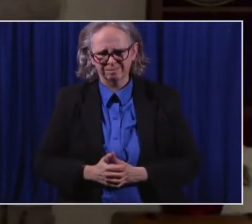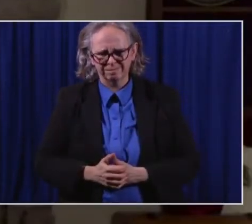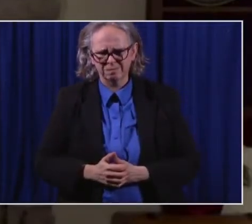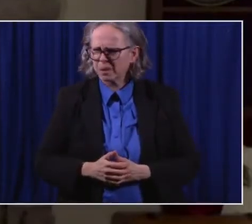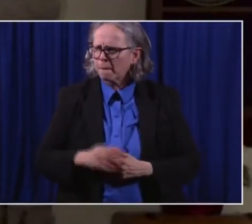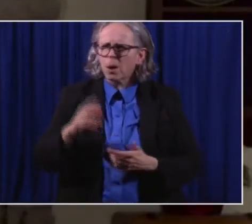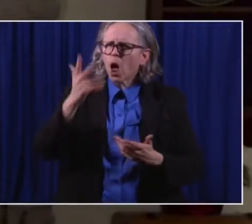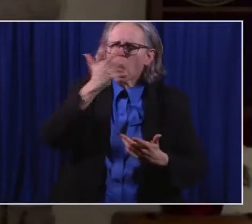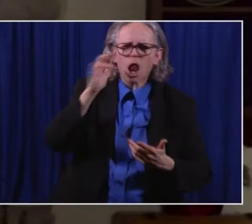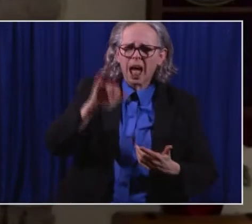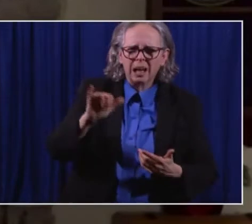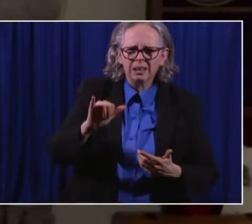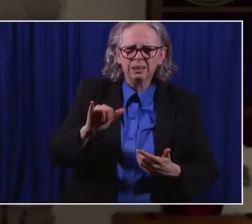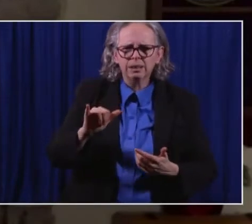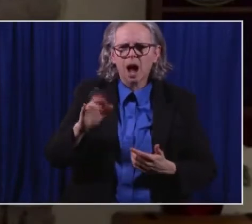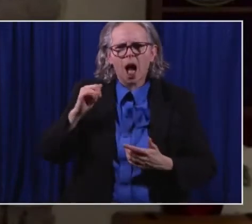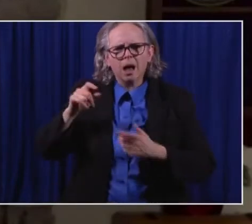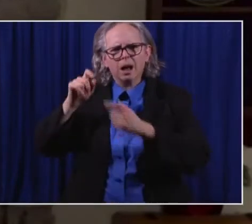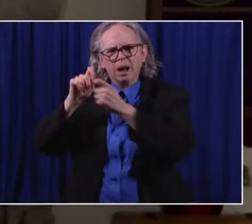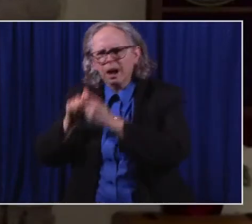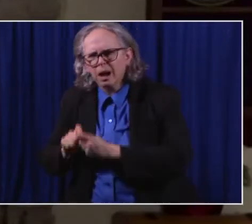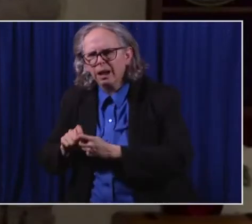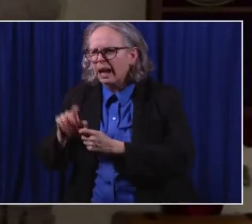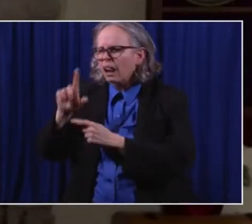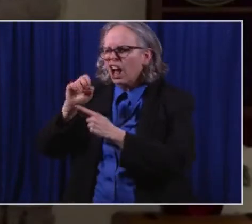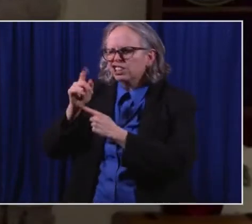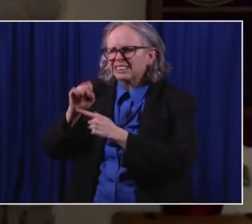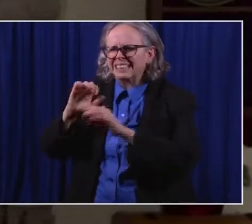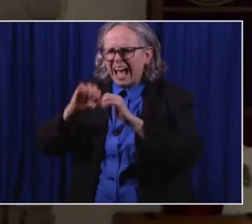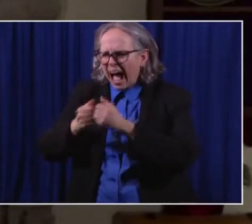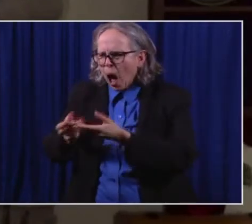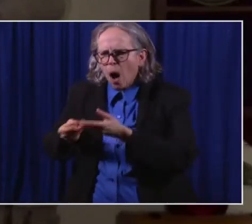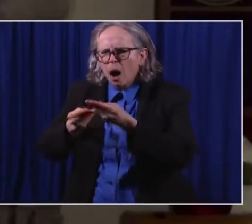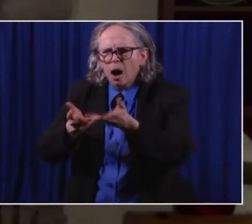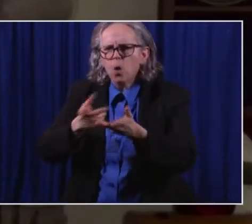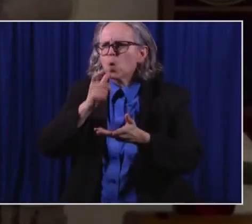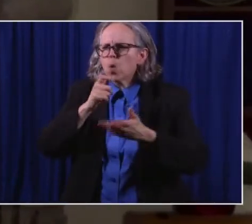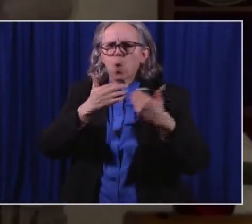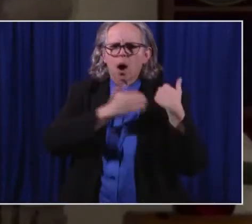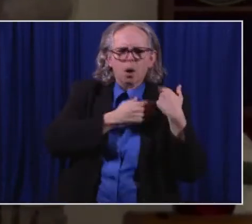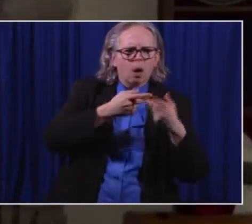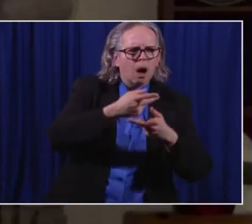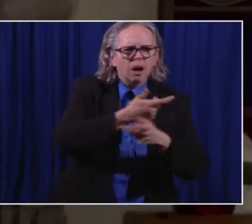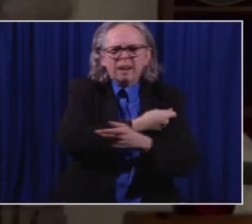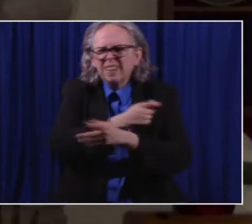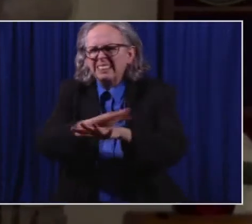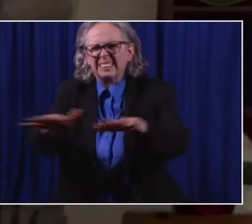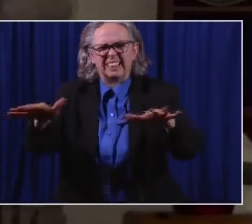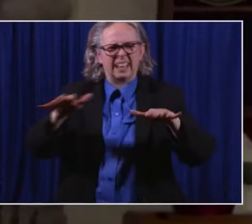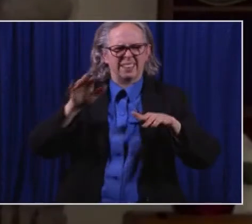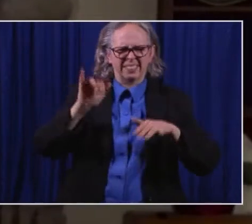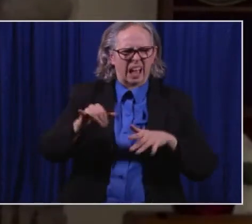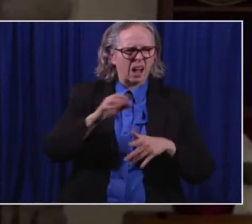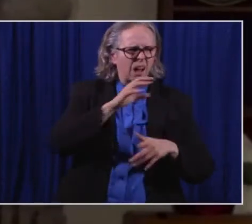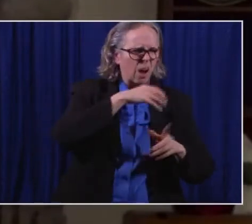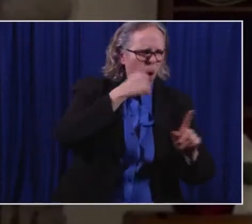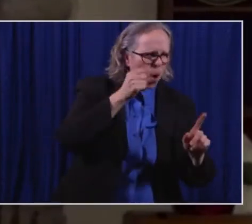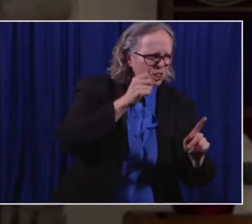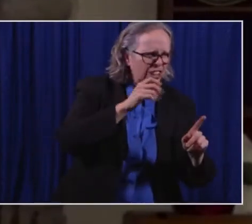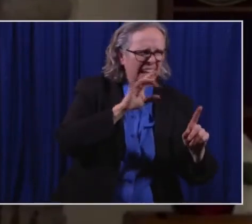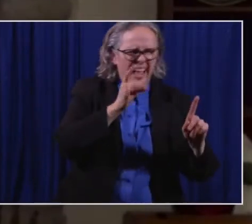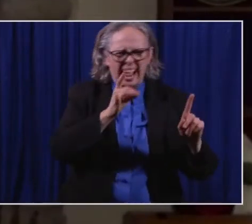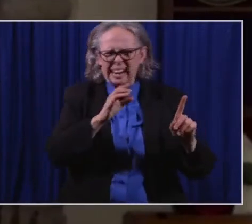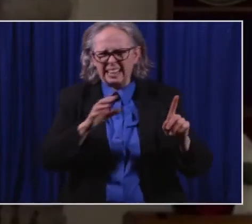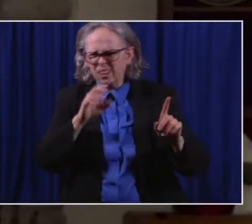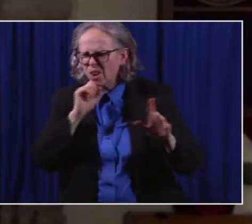frankly, uh, in starting at this group and then this group or this group or whether they are lumped together, we have not figured that